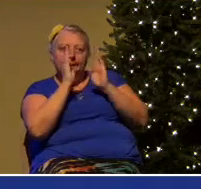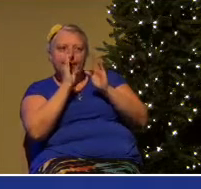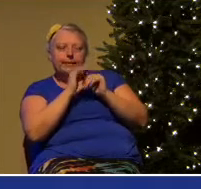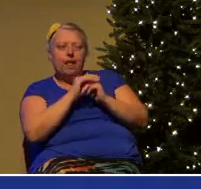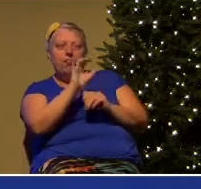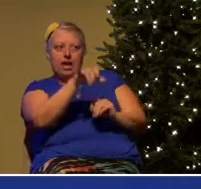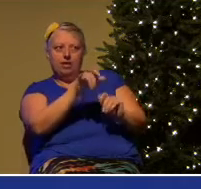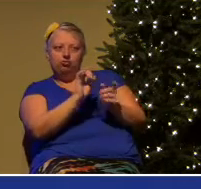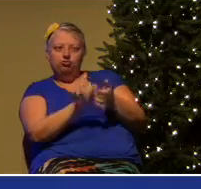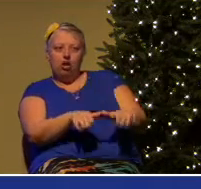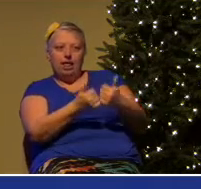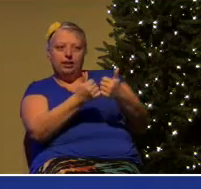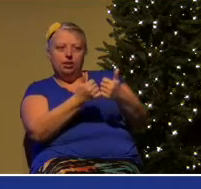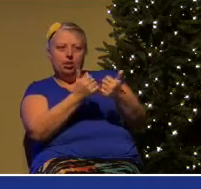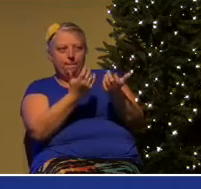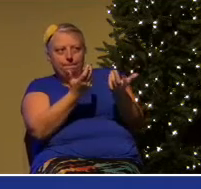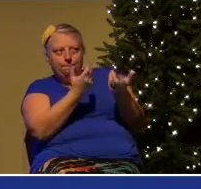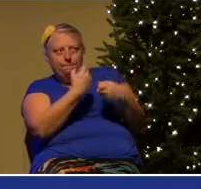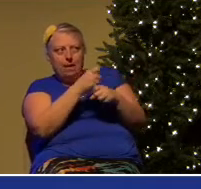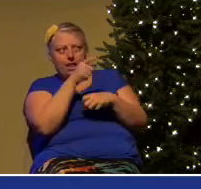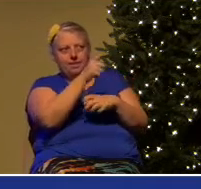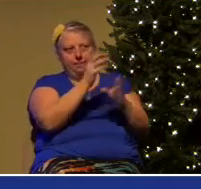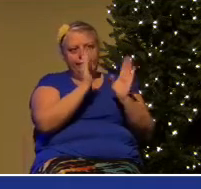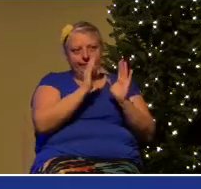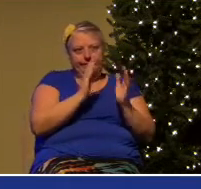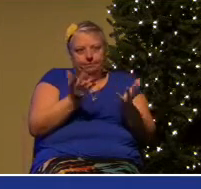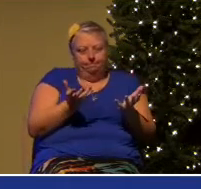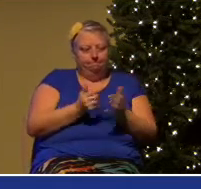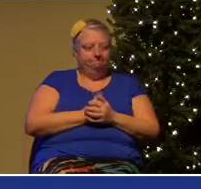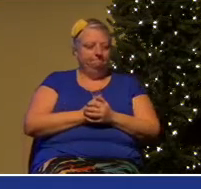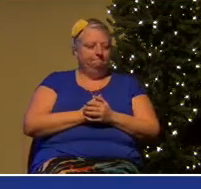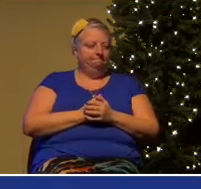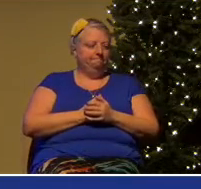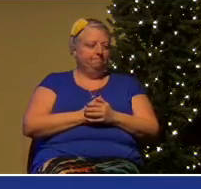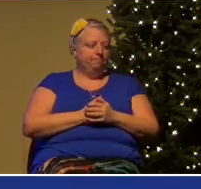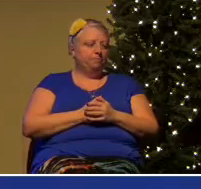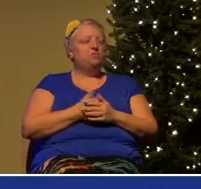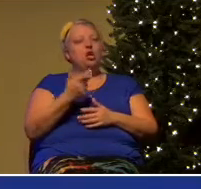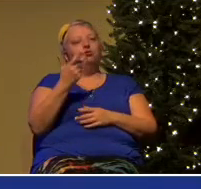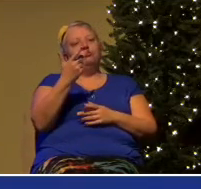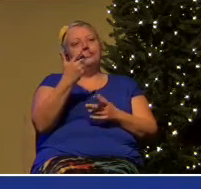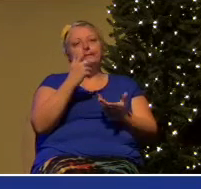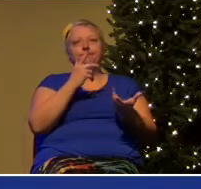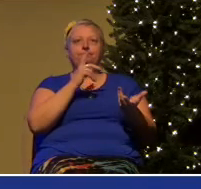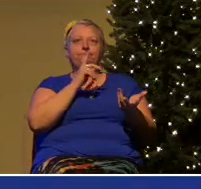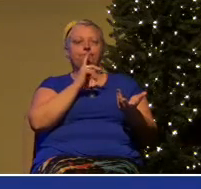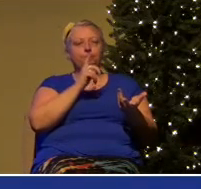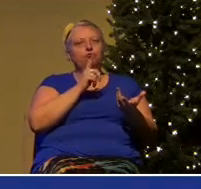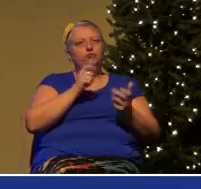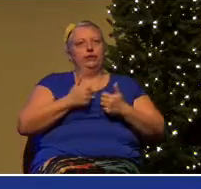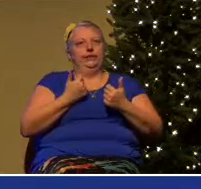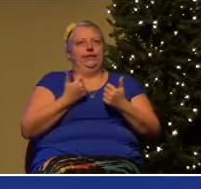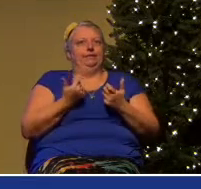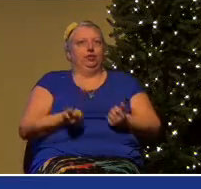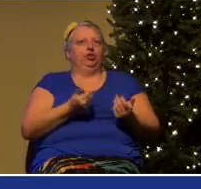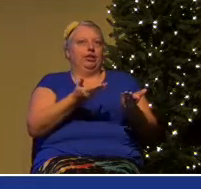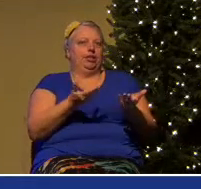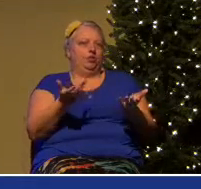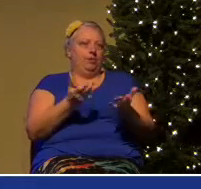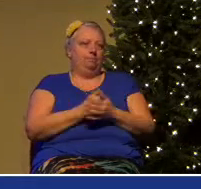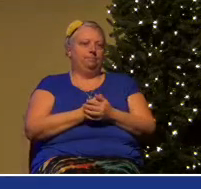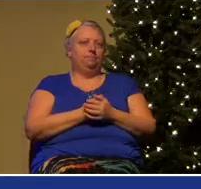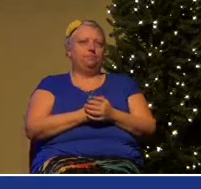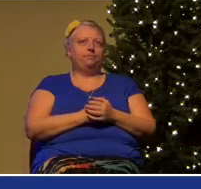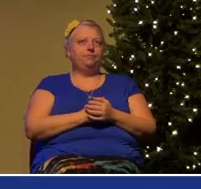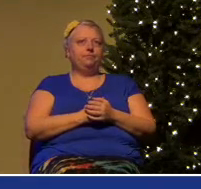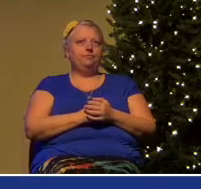lies. Three practical suggestions as we move along this morning. First of all, I would